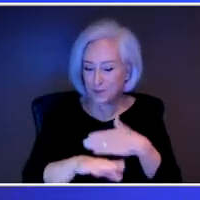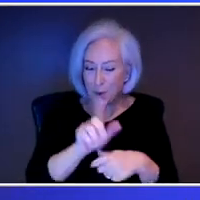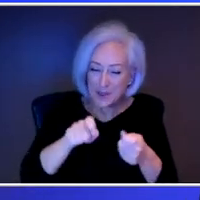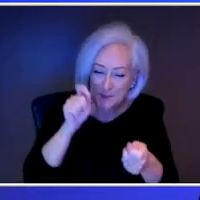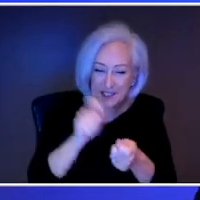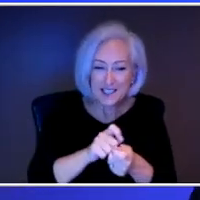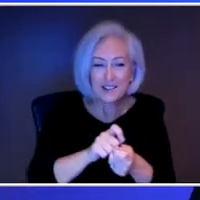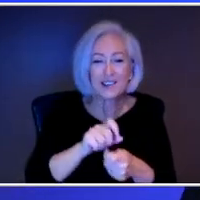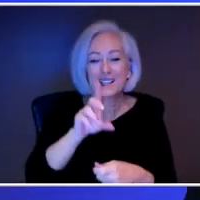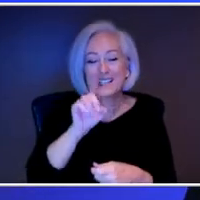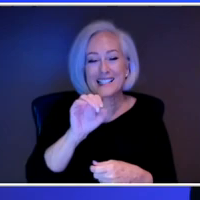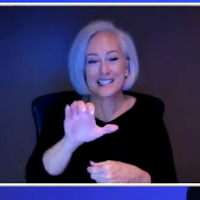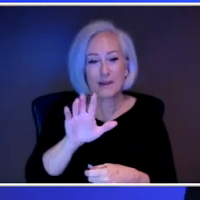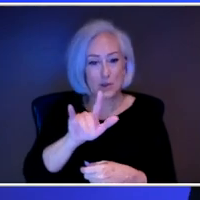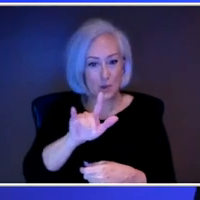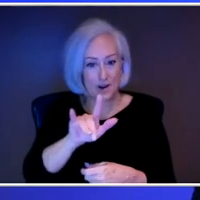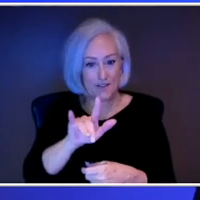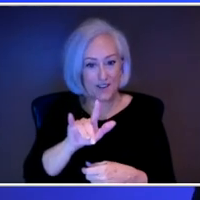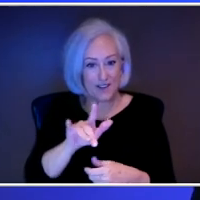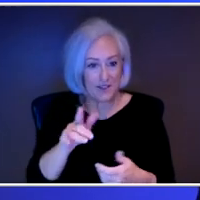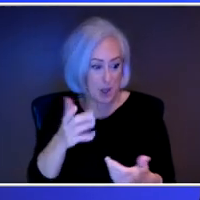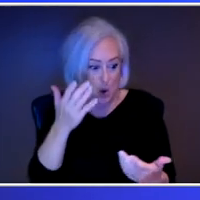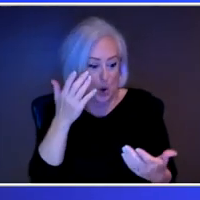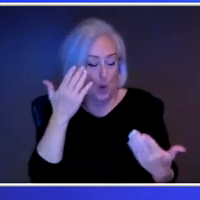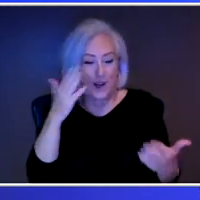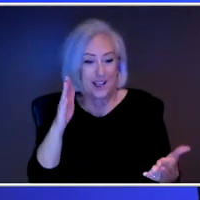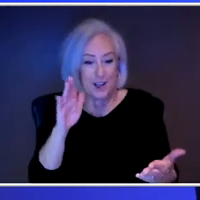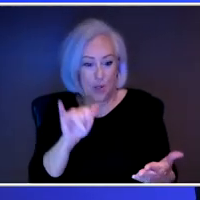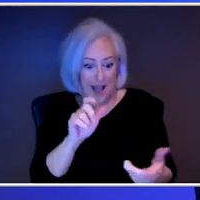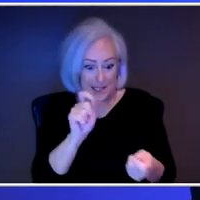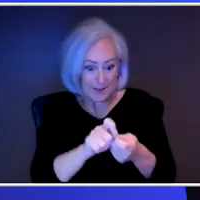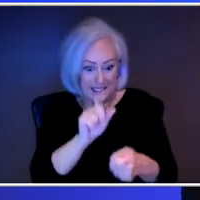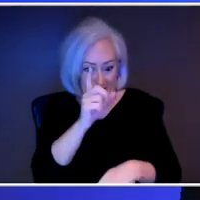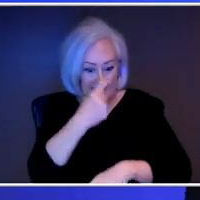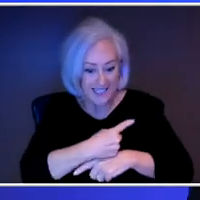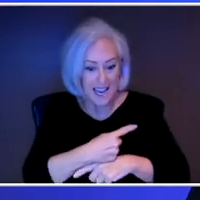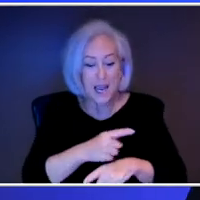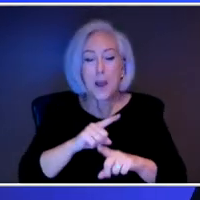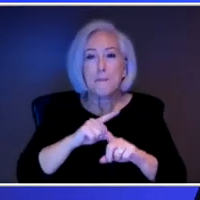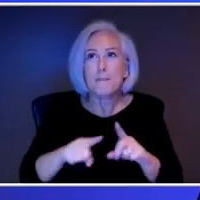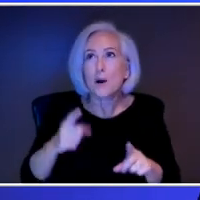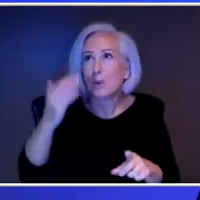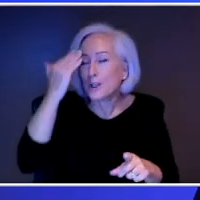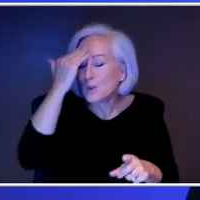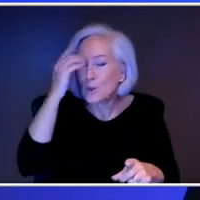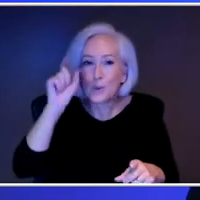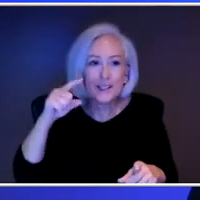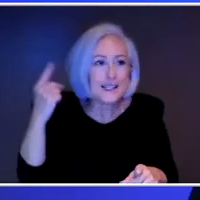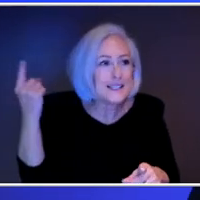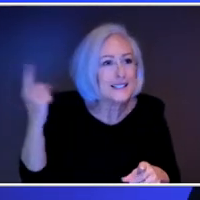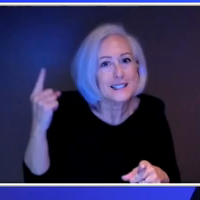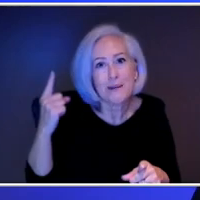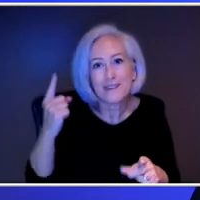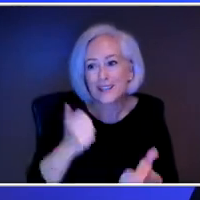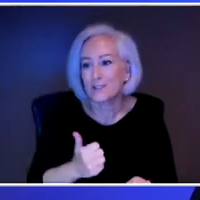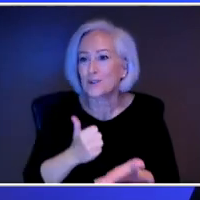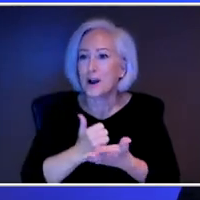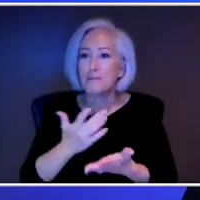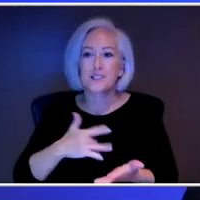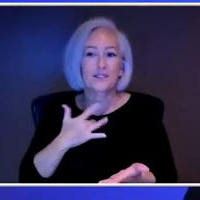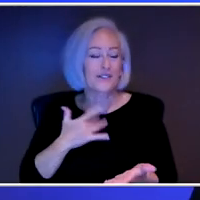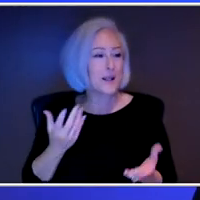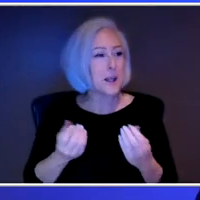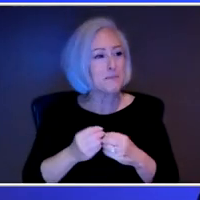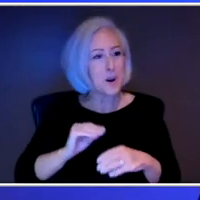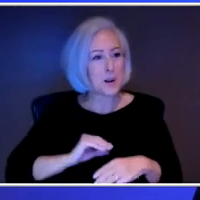But we realized that we needed something to kind of give us a lift and send us into this period of dark, bleak existence to